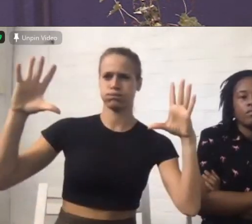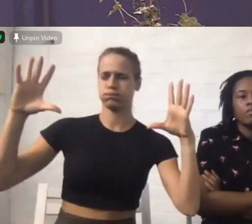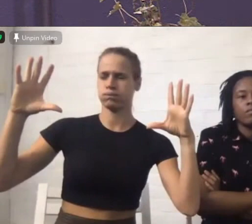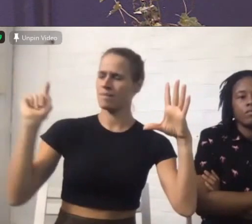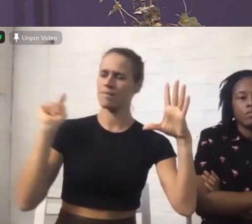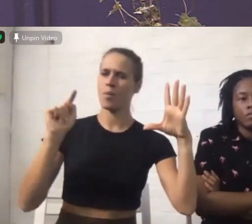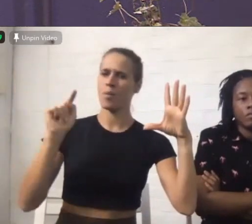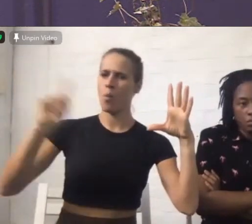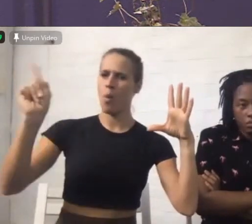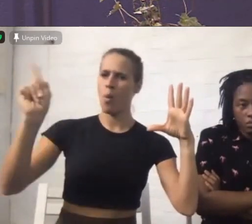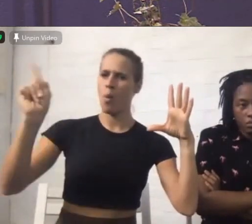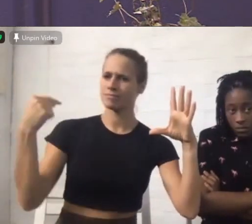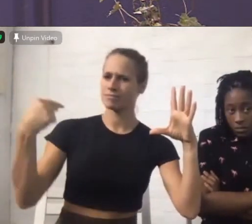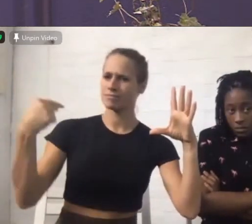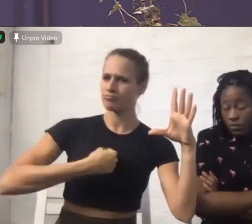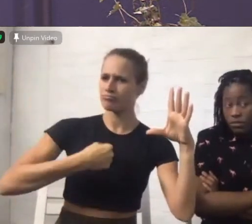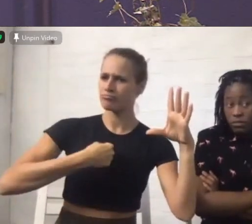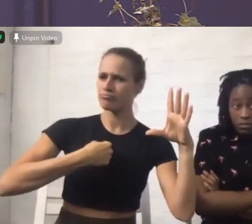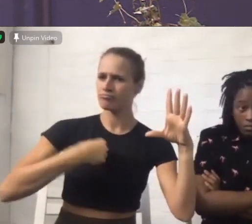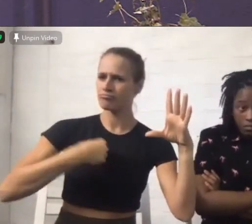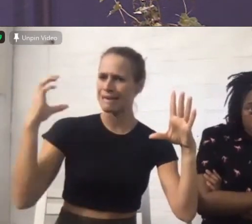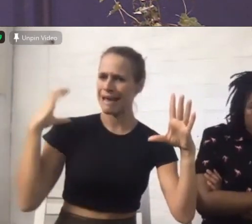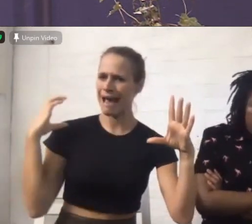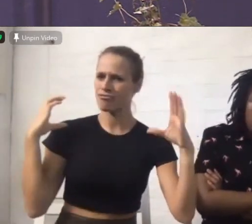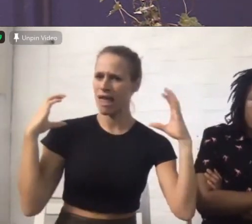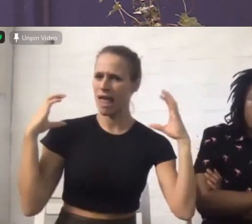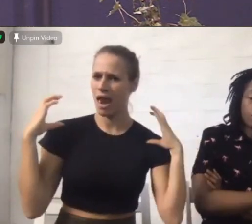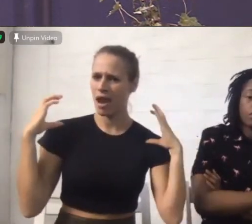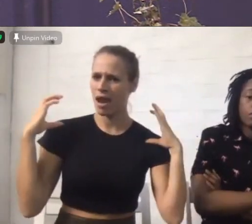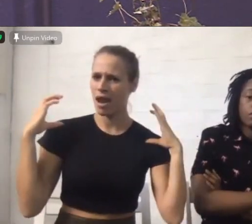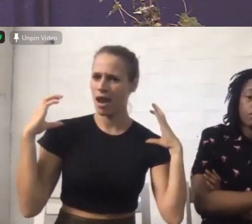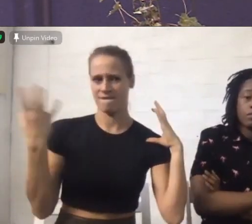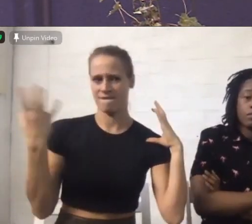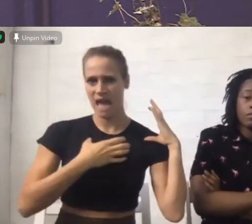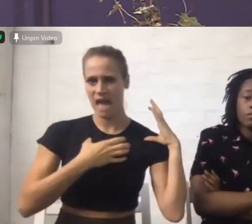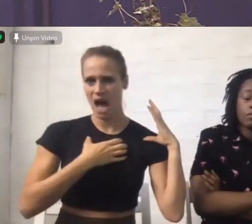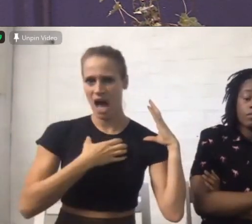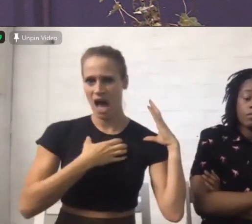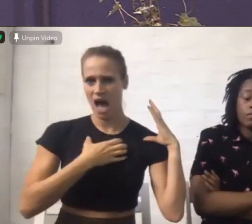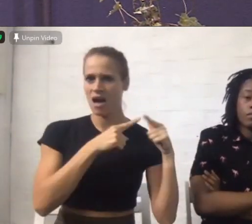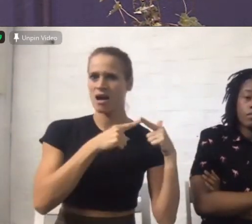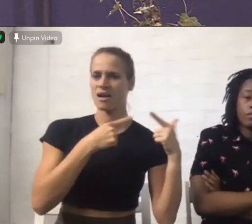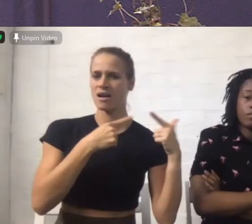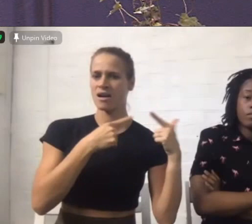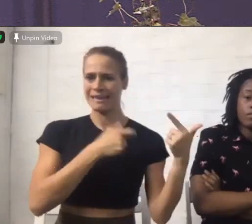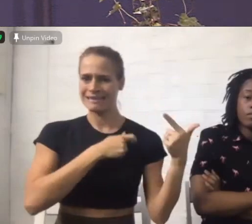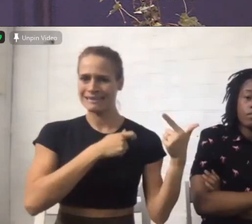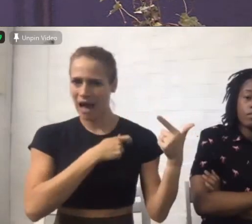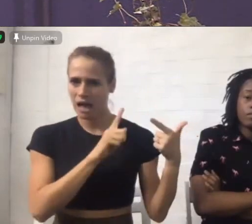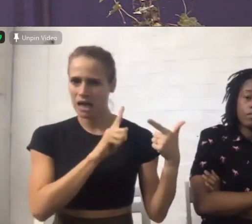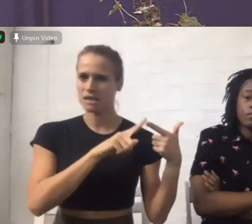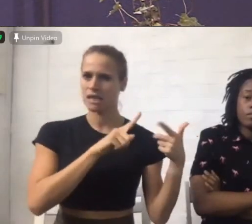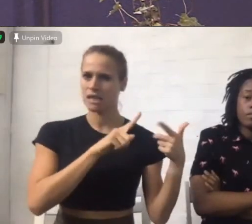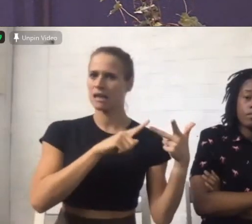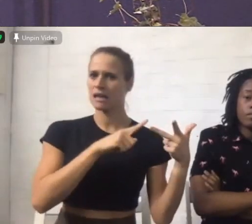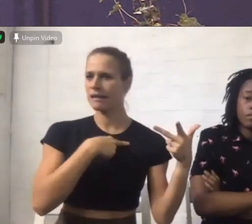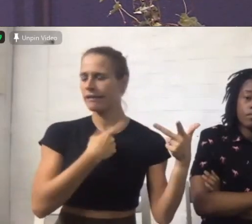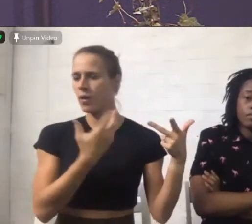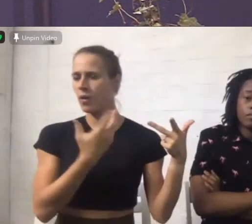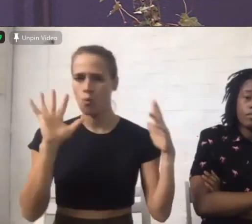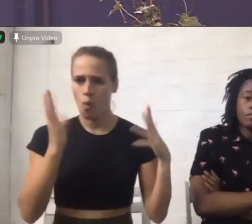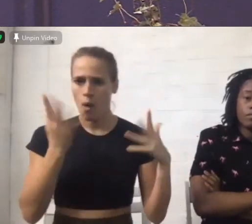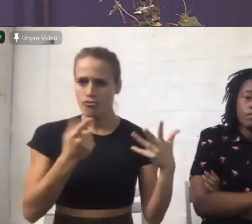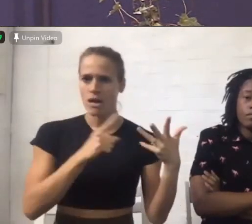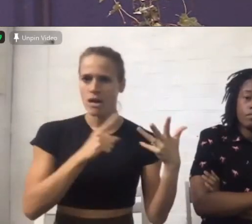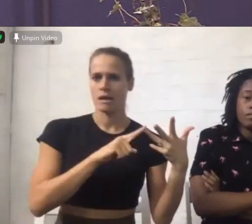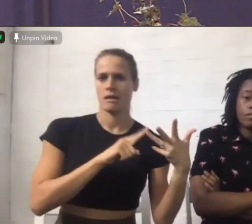what are you carrying are you carrying anxiety are you carrying worry you know